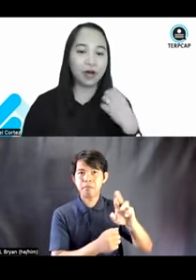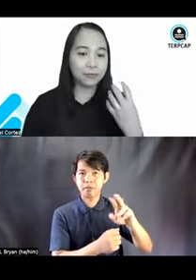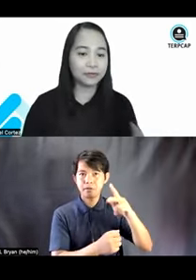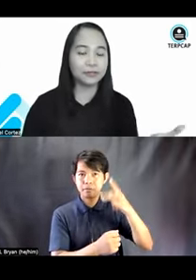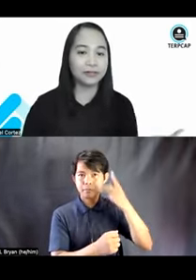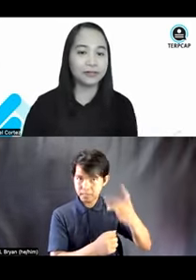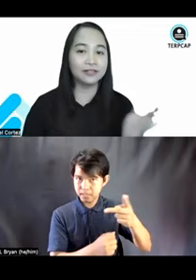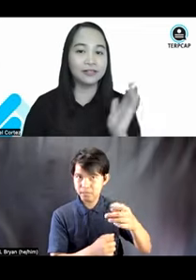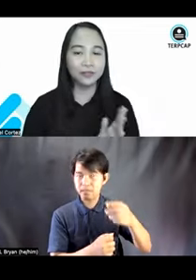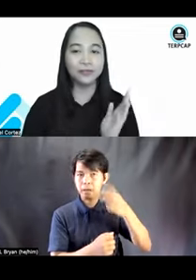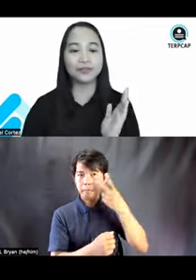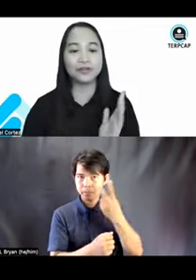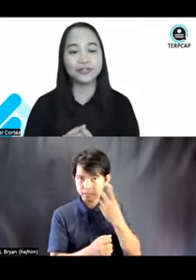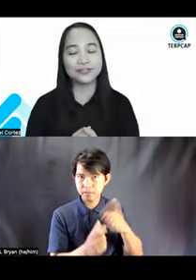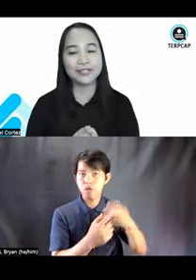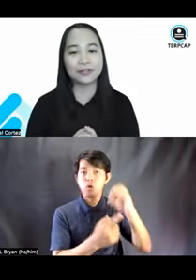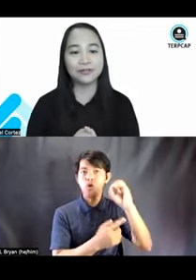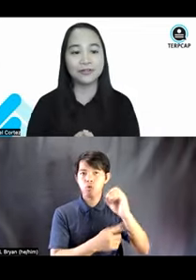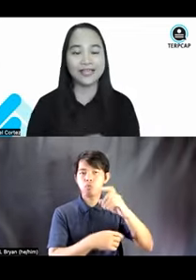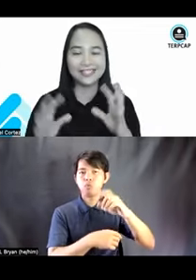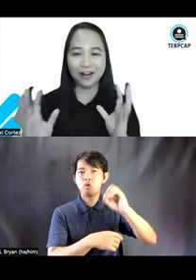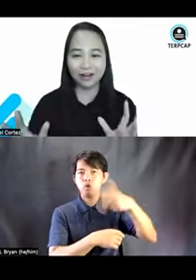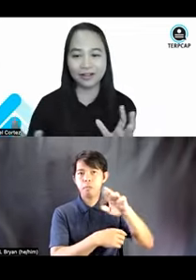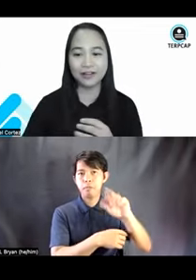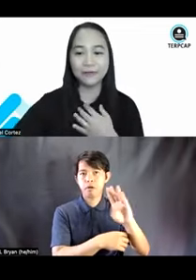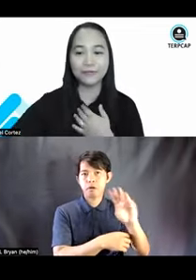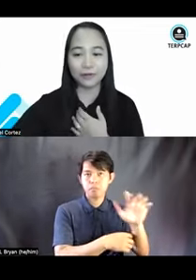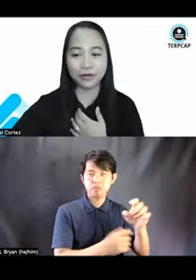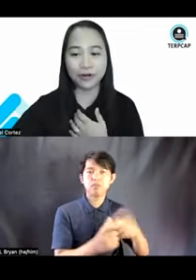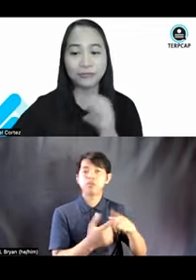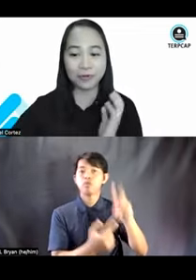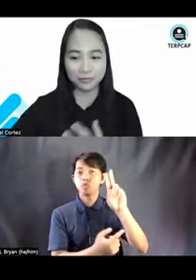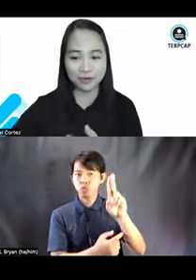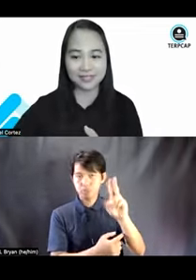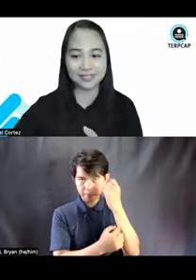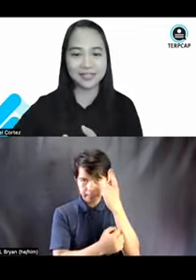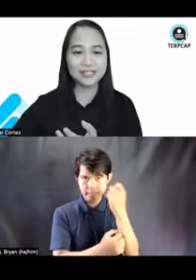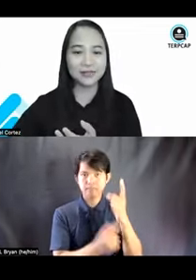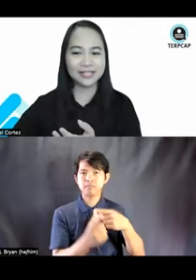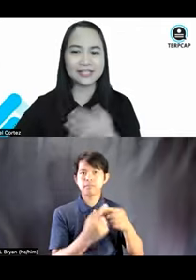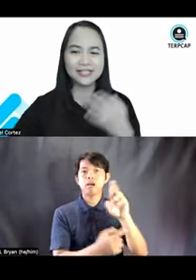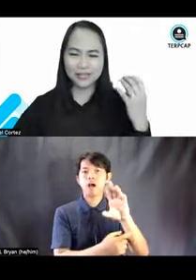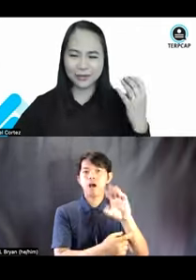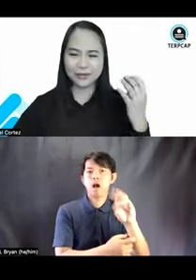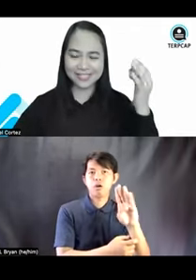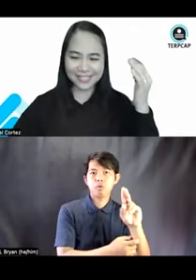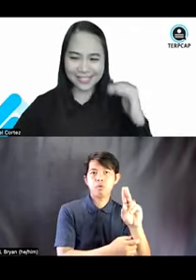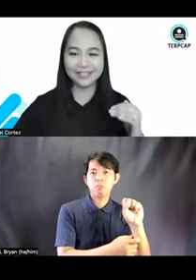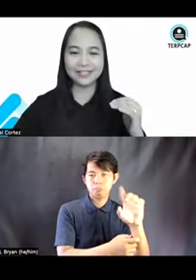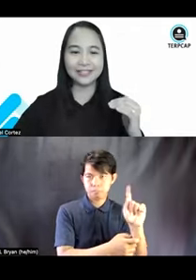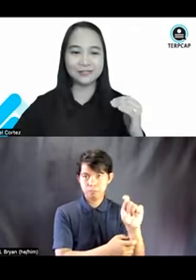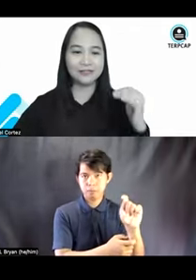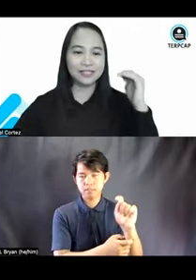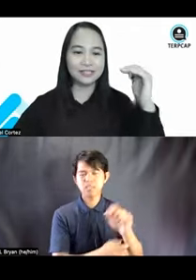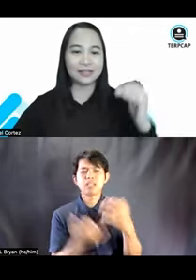for operable, U for understandable, and R for robust. So, let's, you know, dig